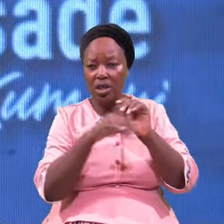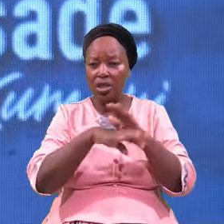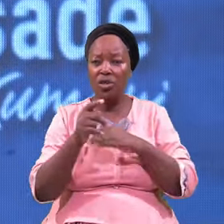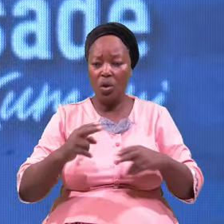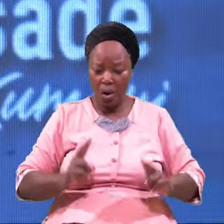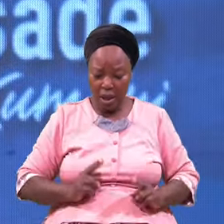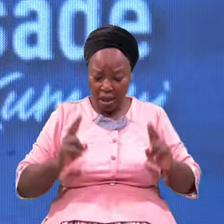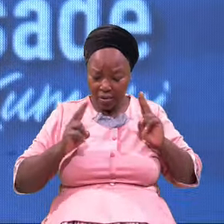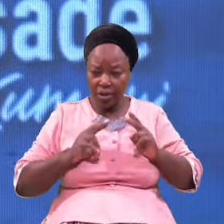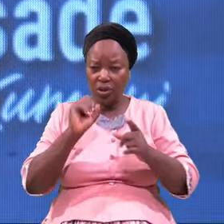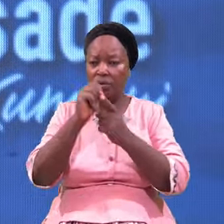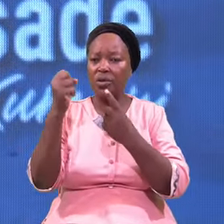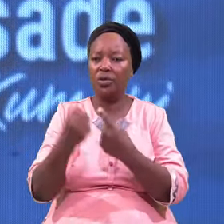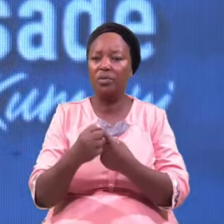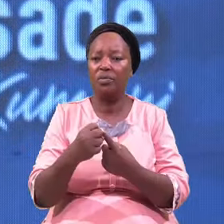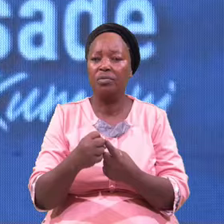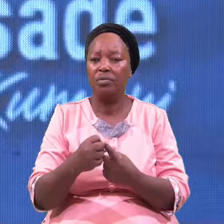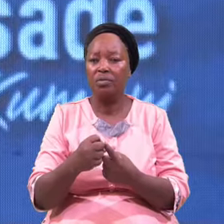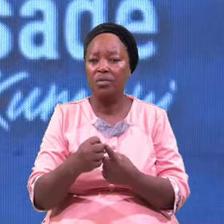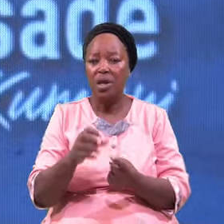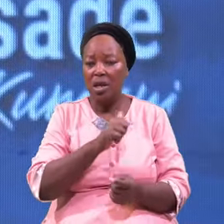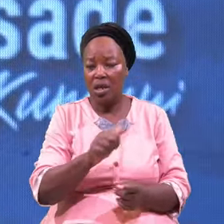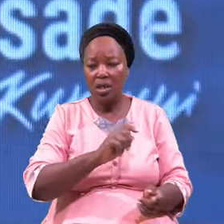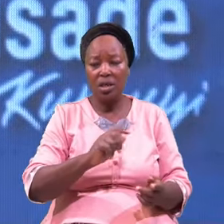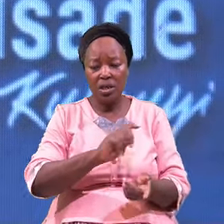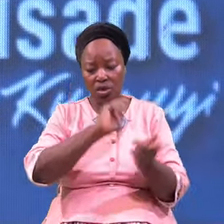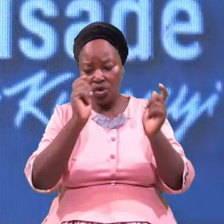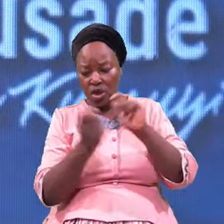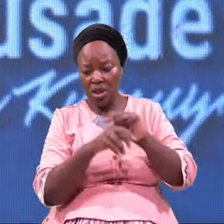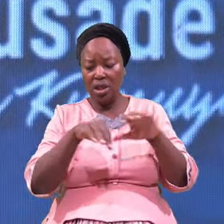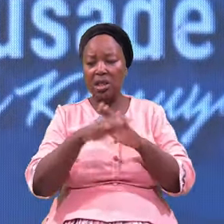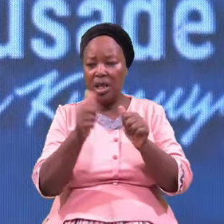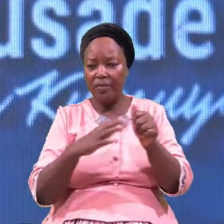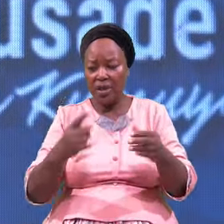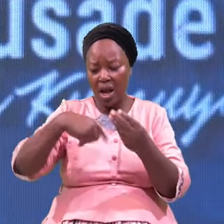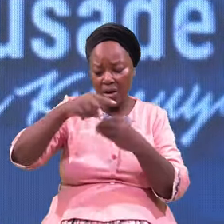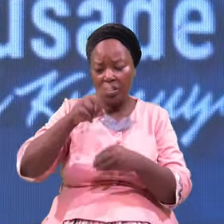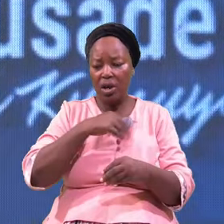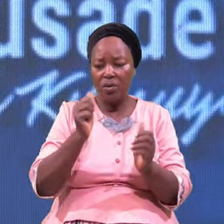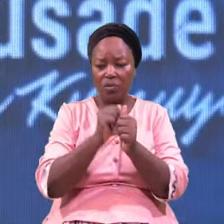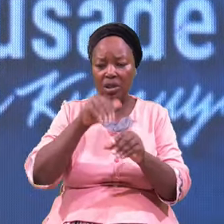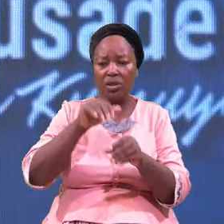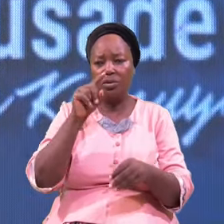Situation A Change In Everything Around You And Within You